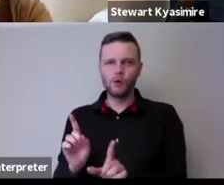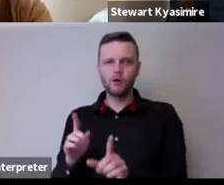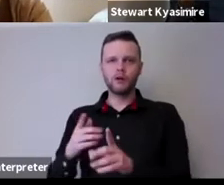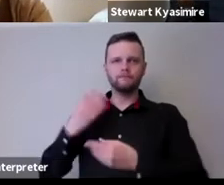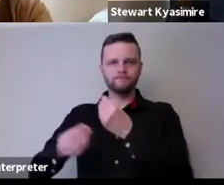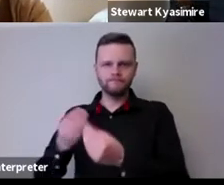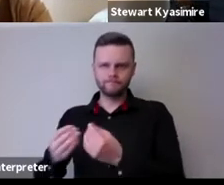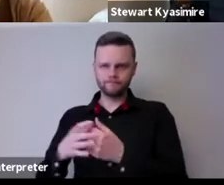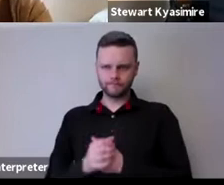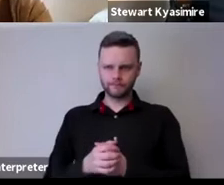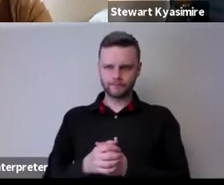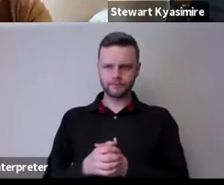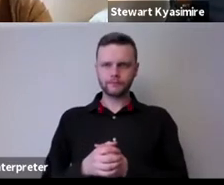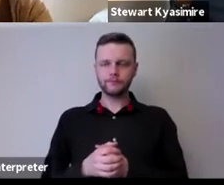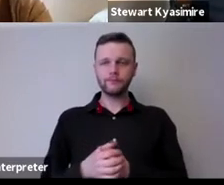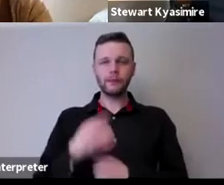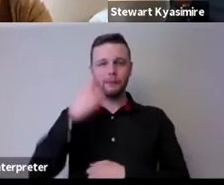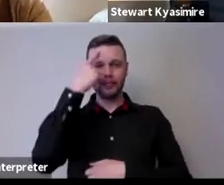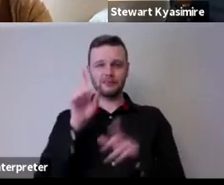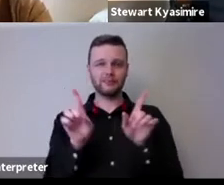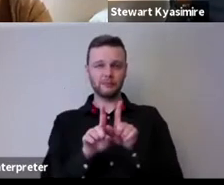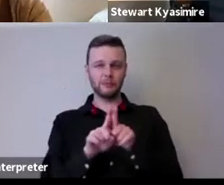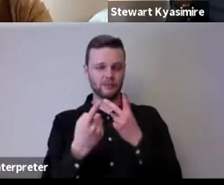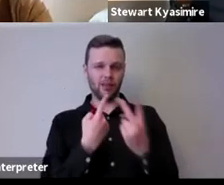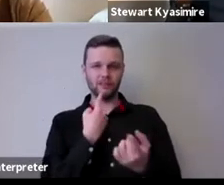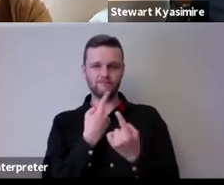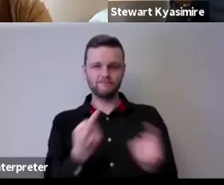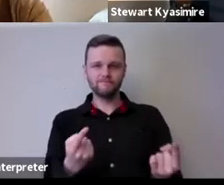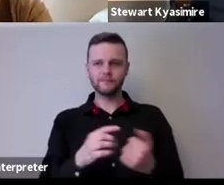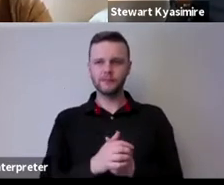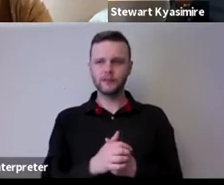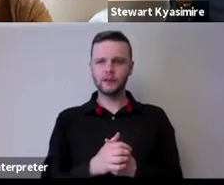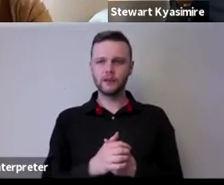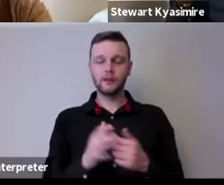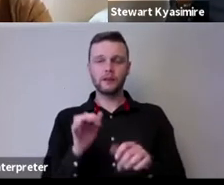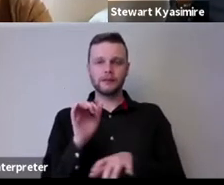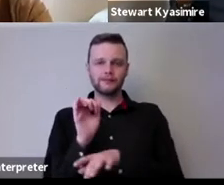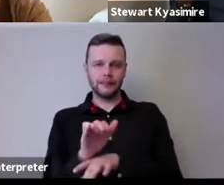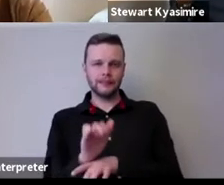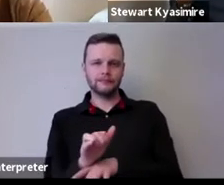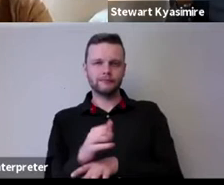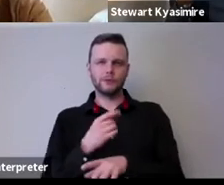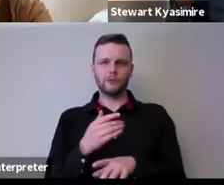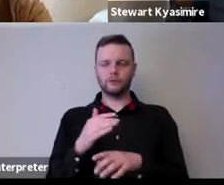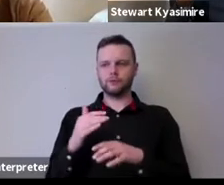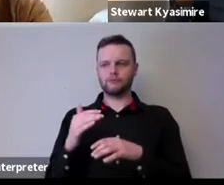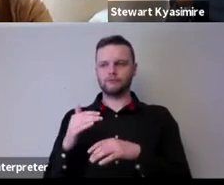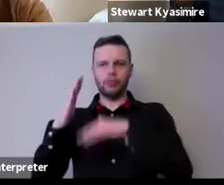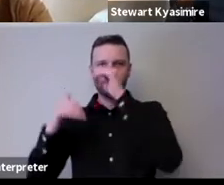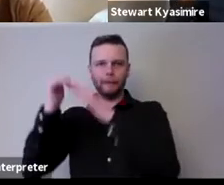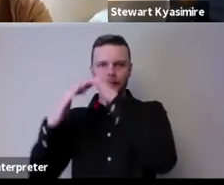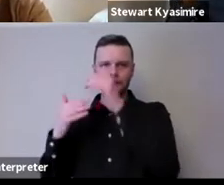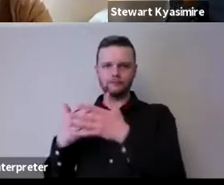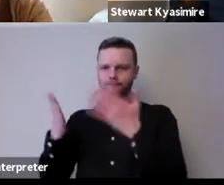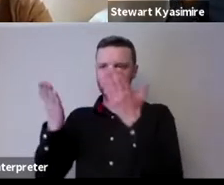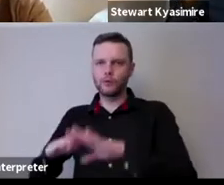that we lent on I think maybe this echoes some of the things that other people said was that was that you know well well yes we didn't have access to facilities or studios or spaces